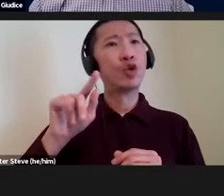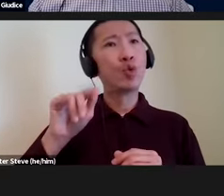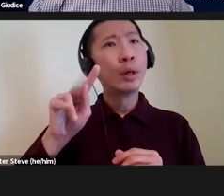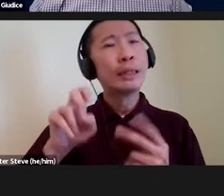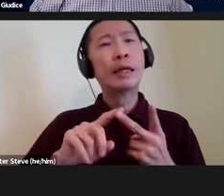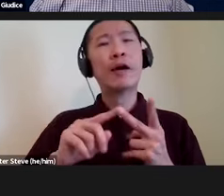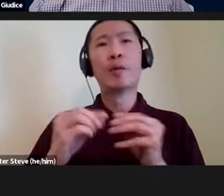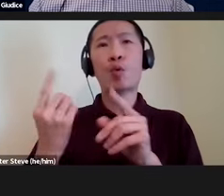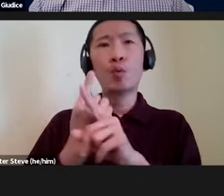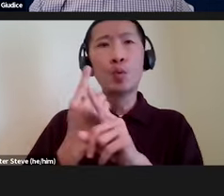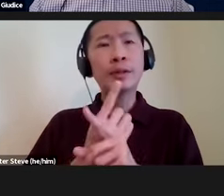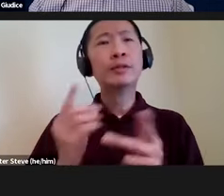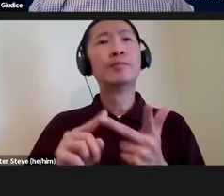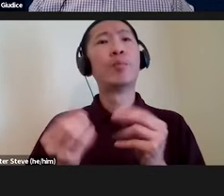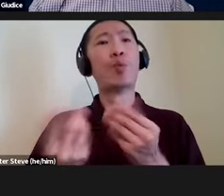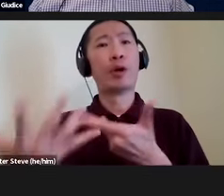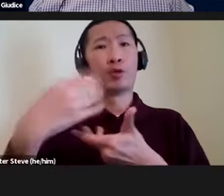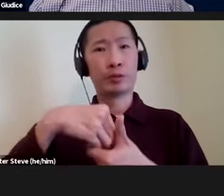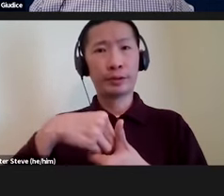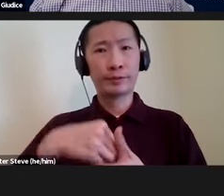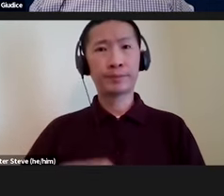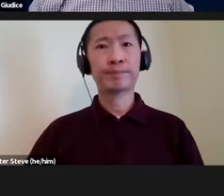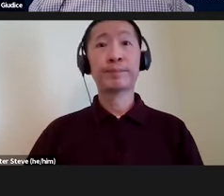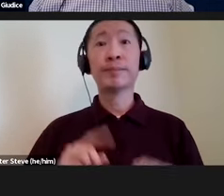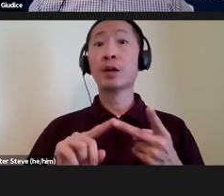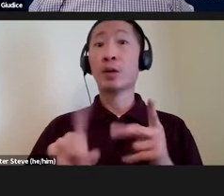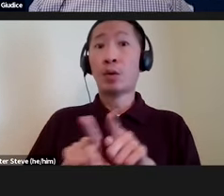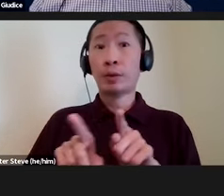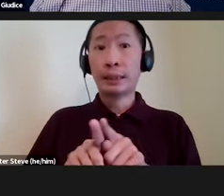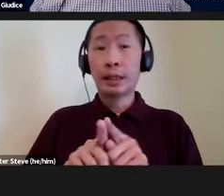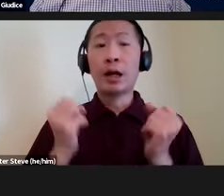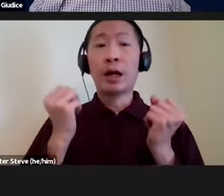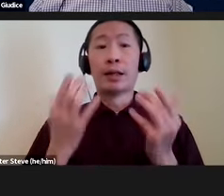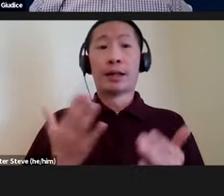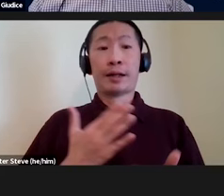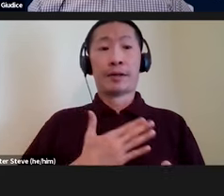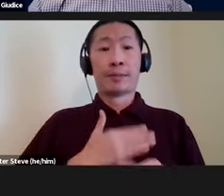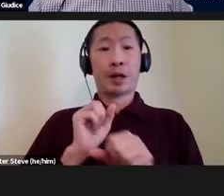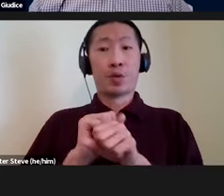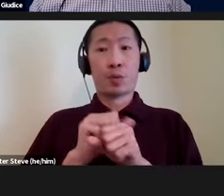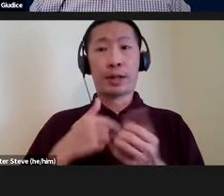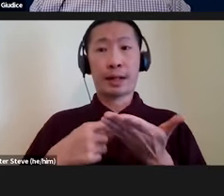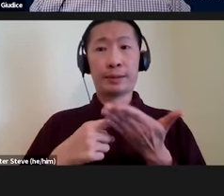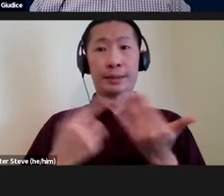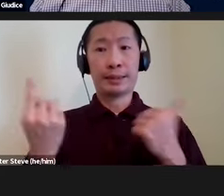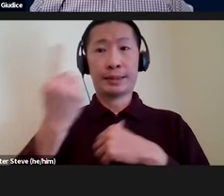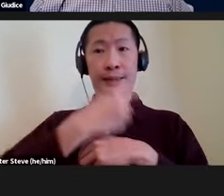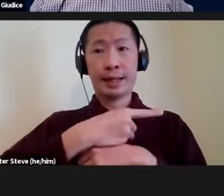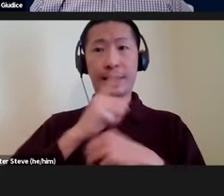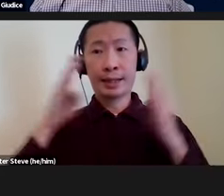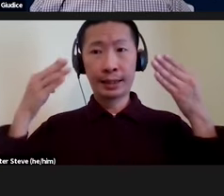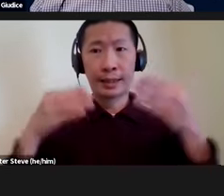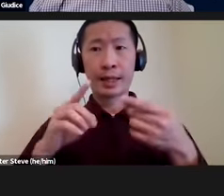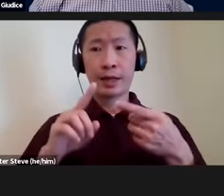and they'll be more inclusive. A second quick note, although a lot of the work that I'm talking about today is geared